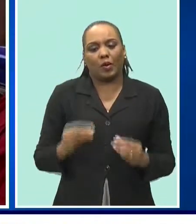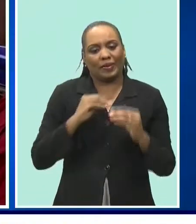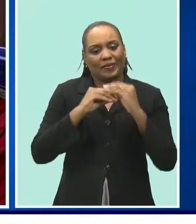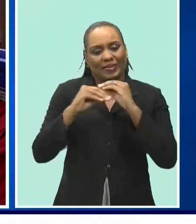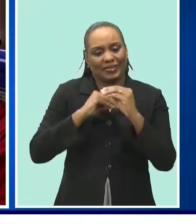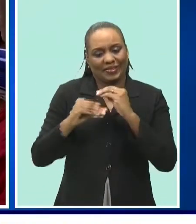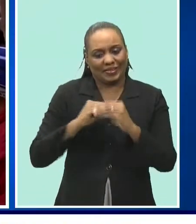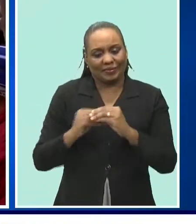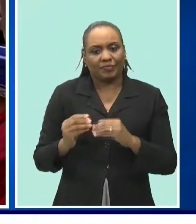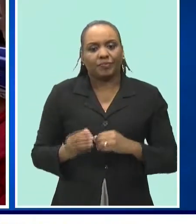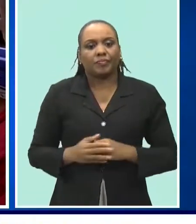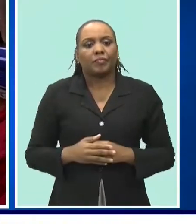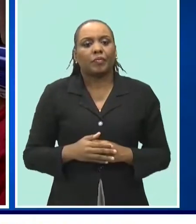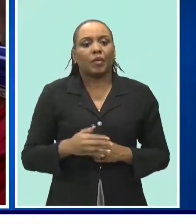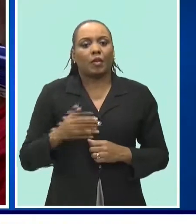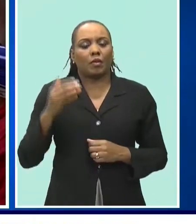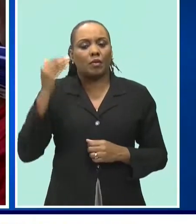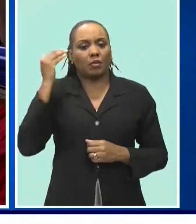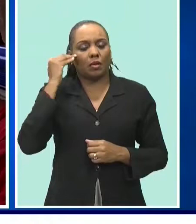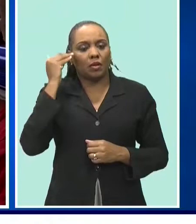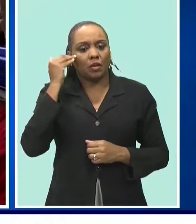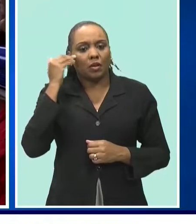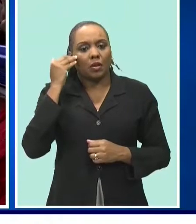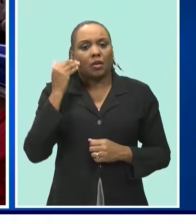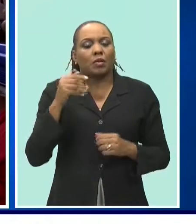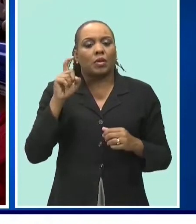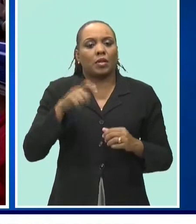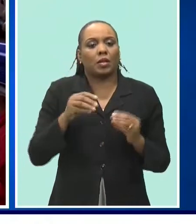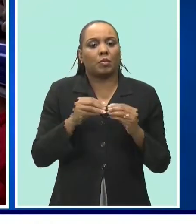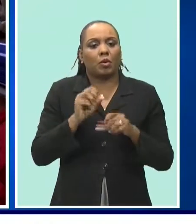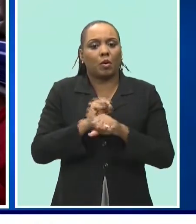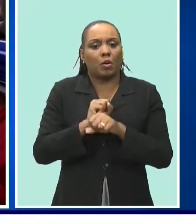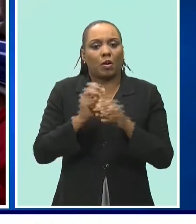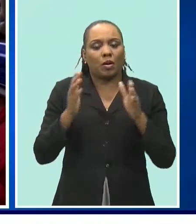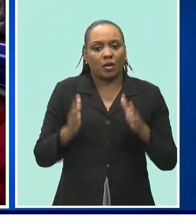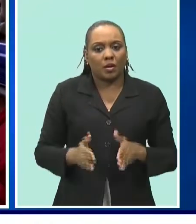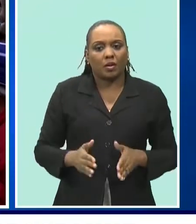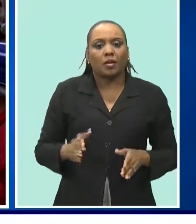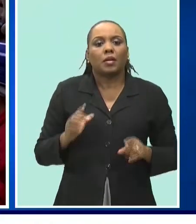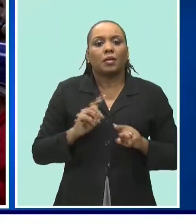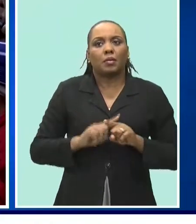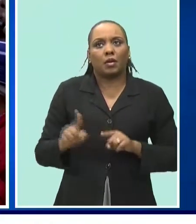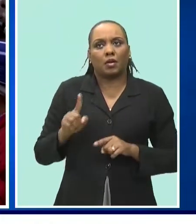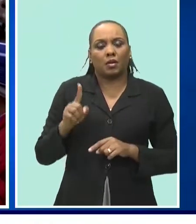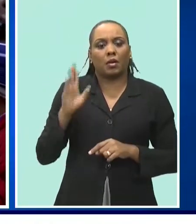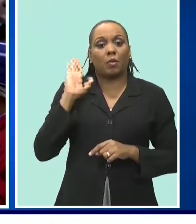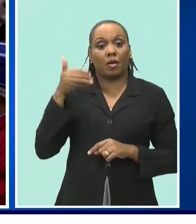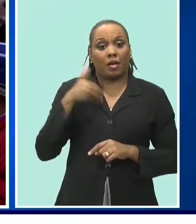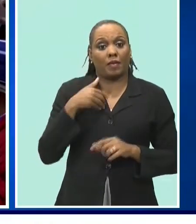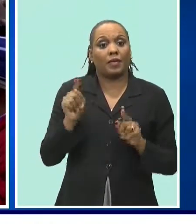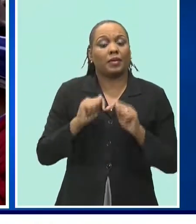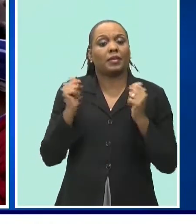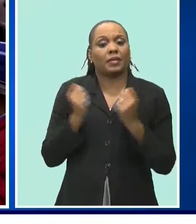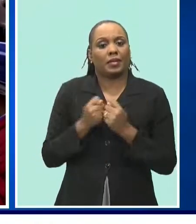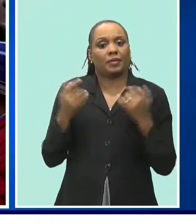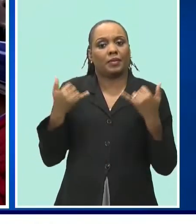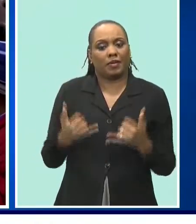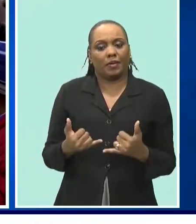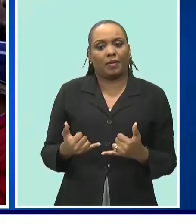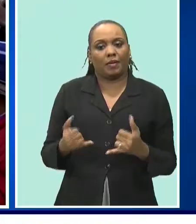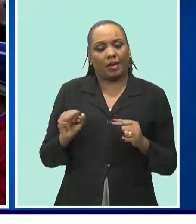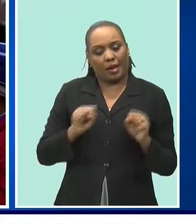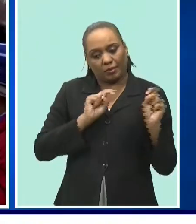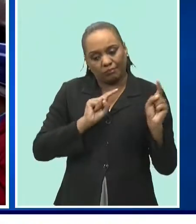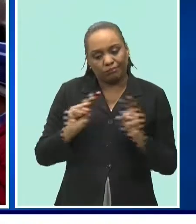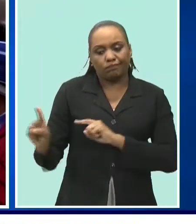and labor and thanks to the minister those were put to rest so we have the teams now that can carry out the job